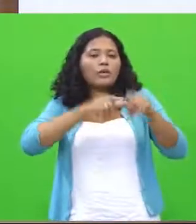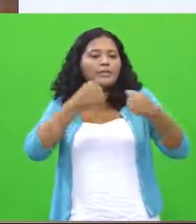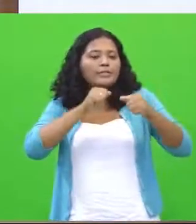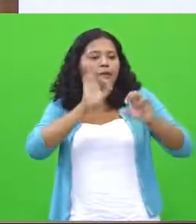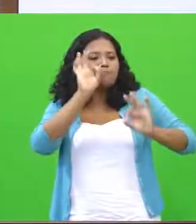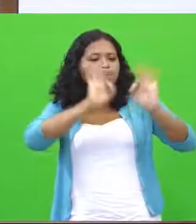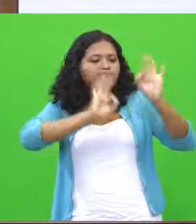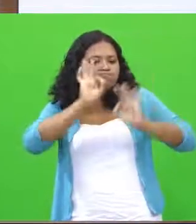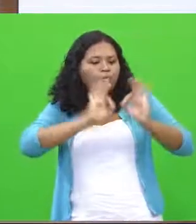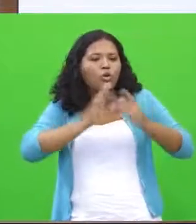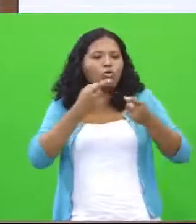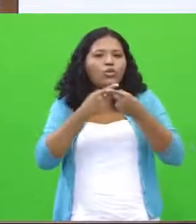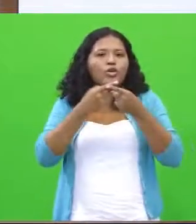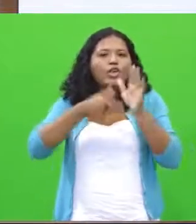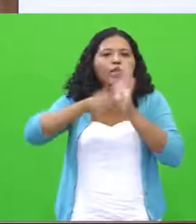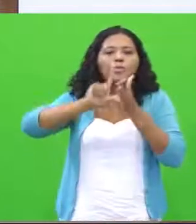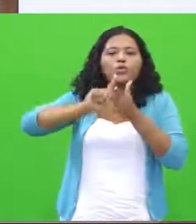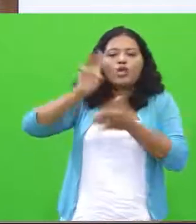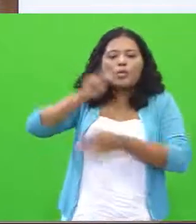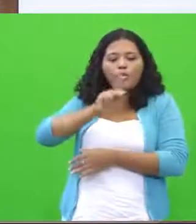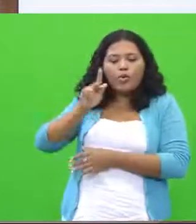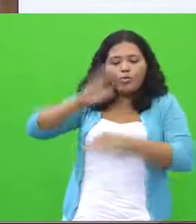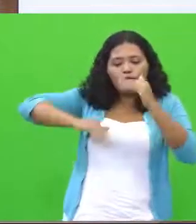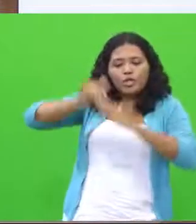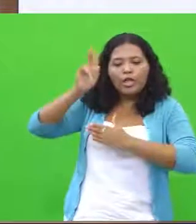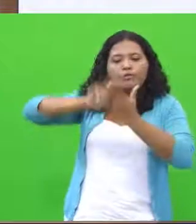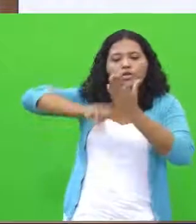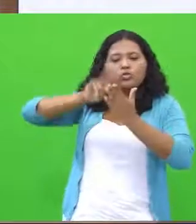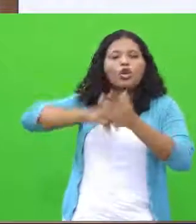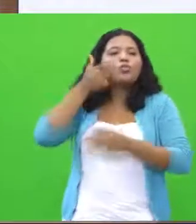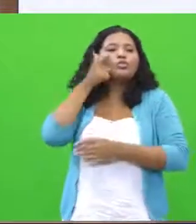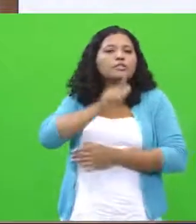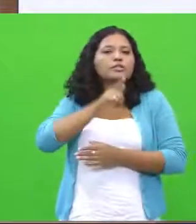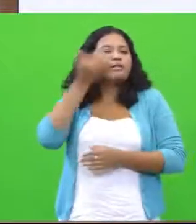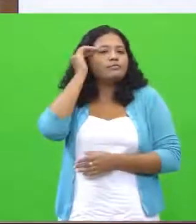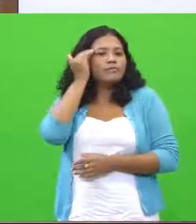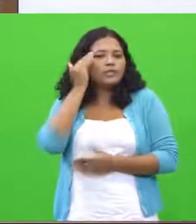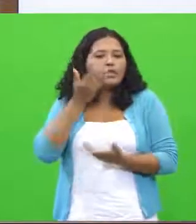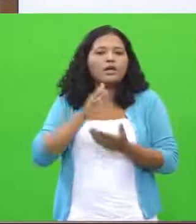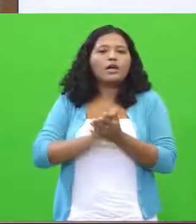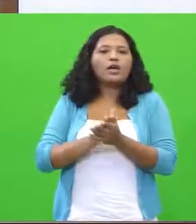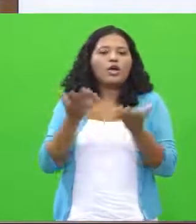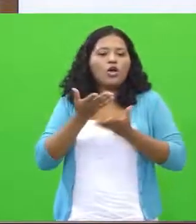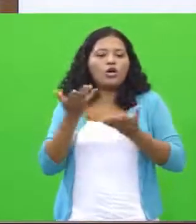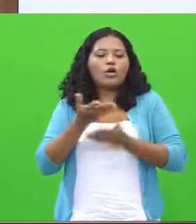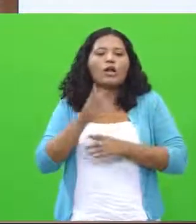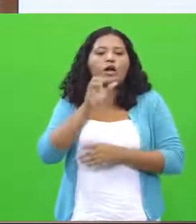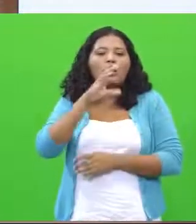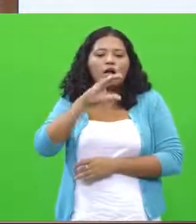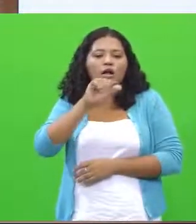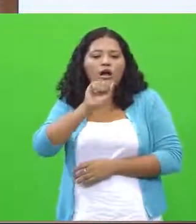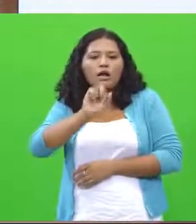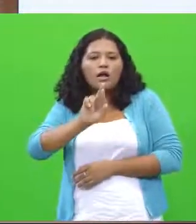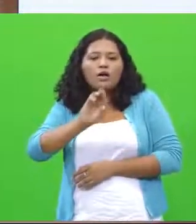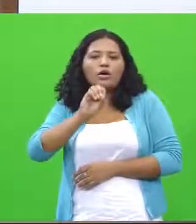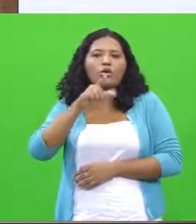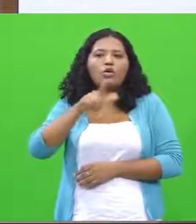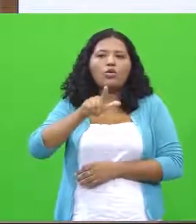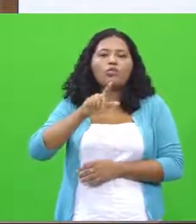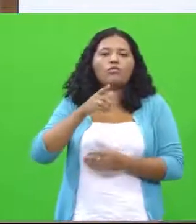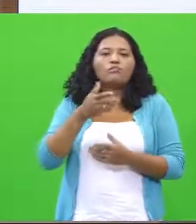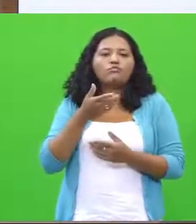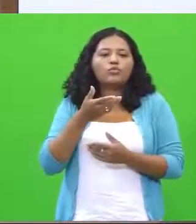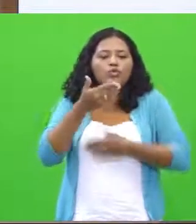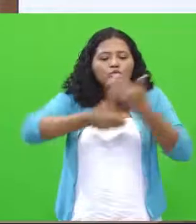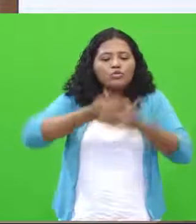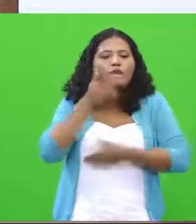for those who are correct. In relation to the espaçament, Carol will talk a little bit about you. But still, respond to